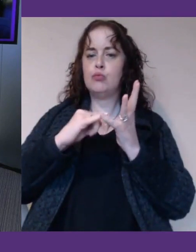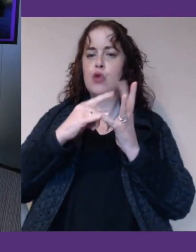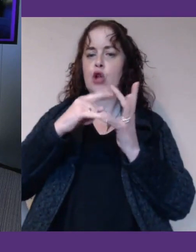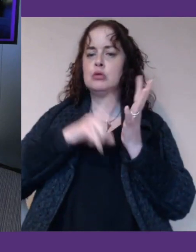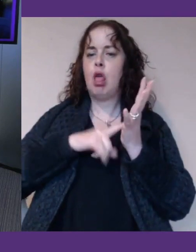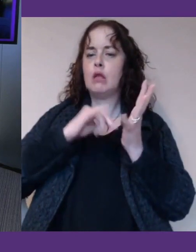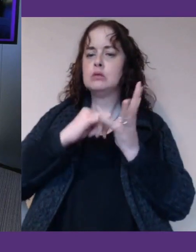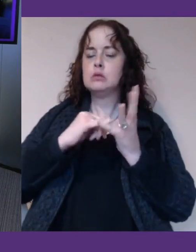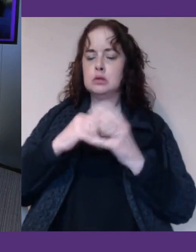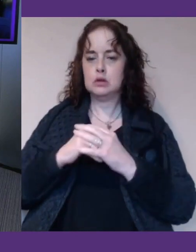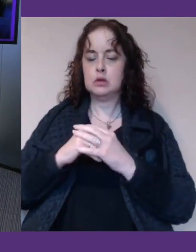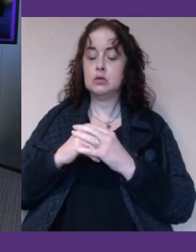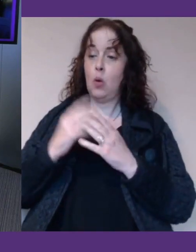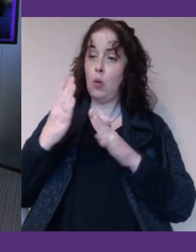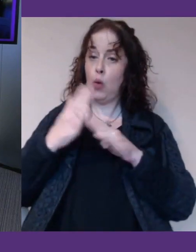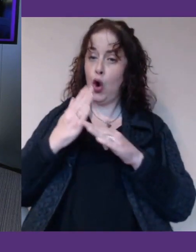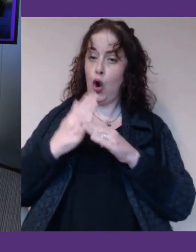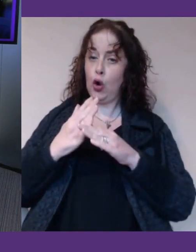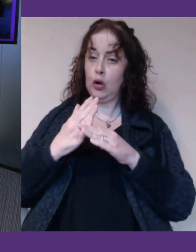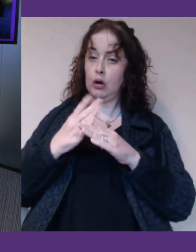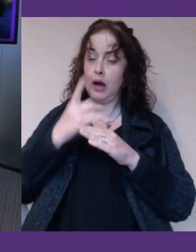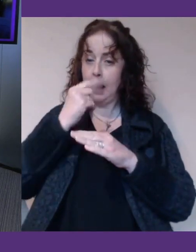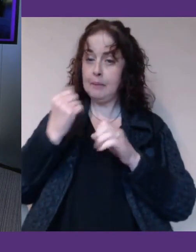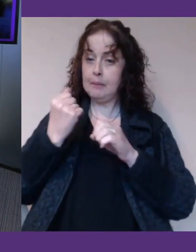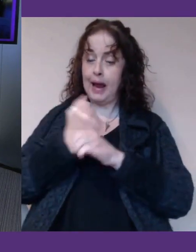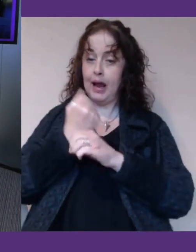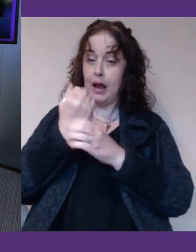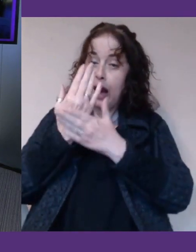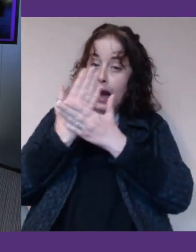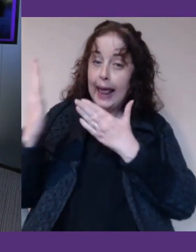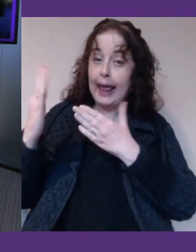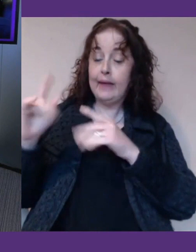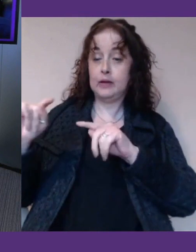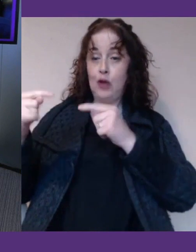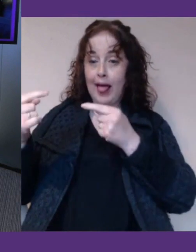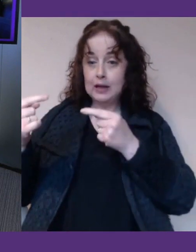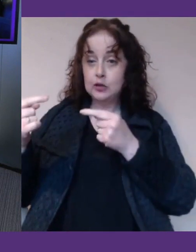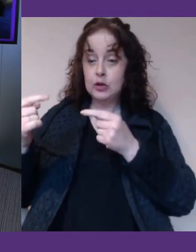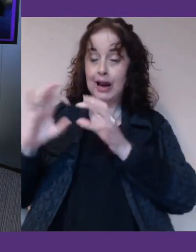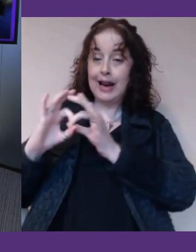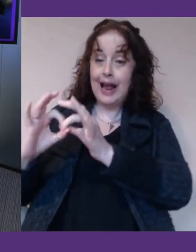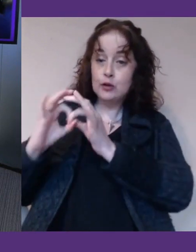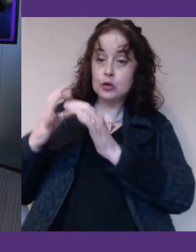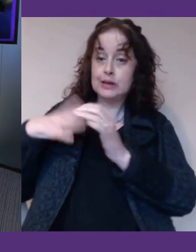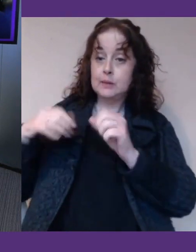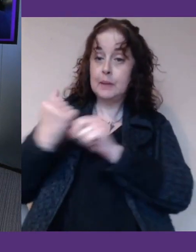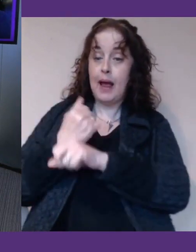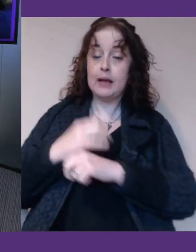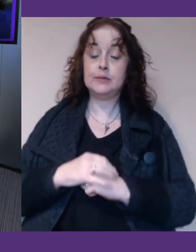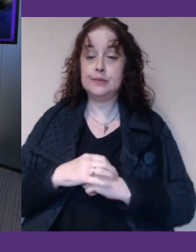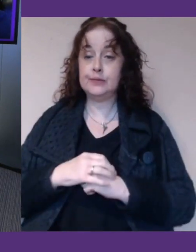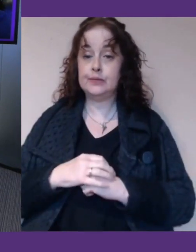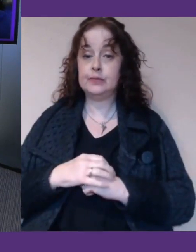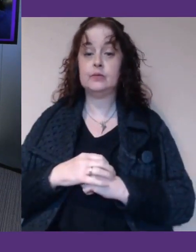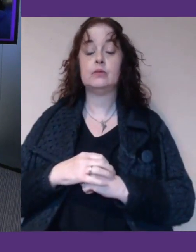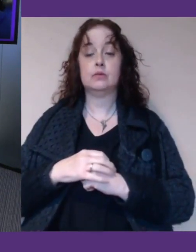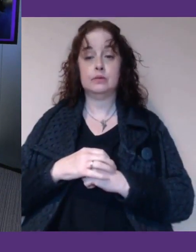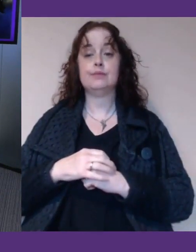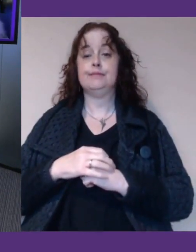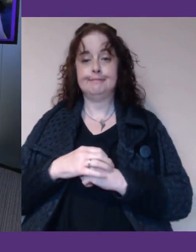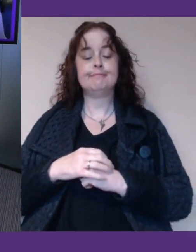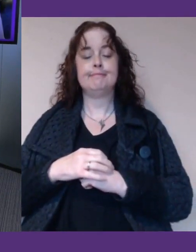is a way of just making sense of some of those challenges and connections that need to be made? Yeah, I think that